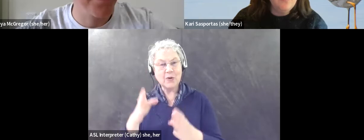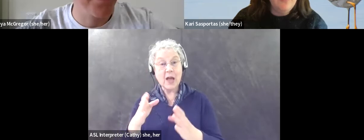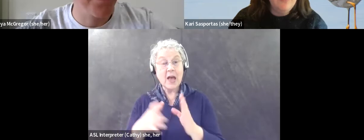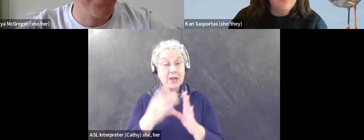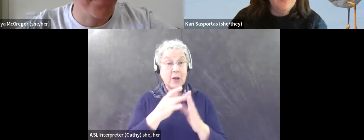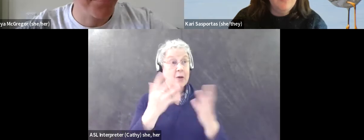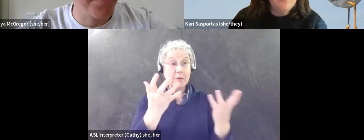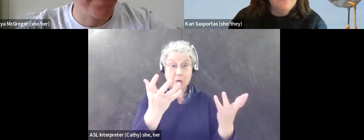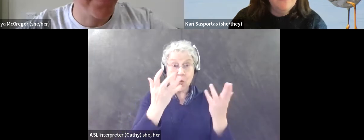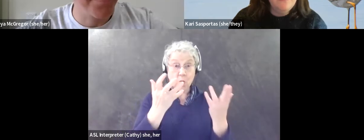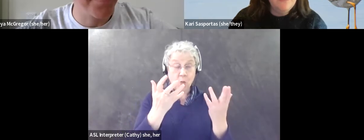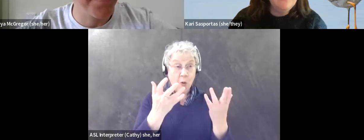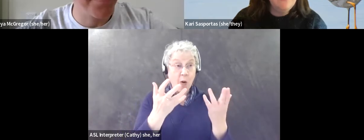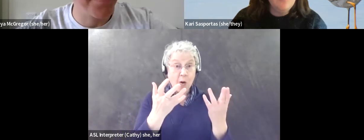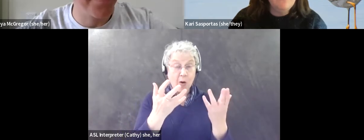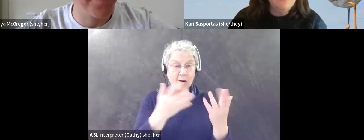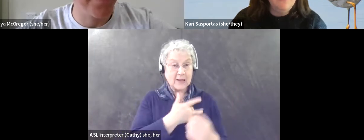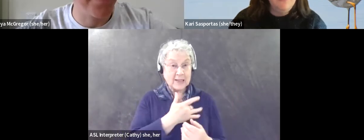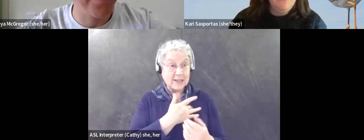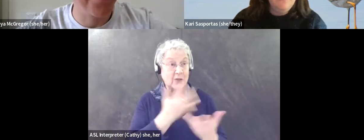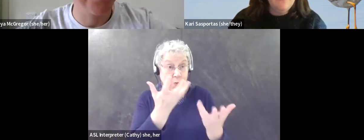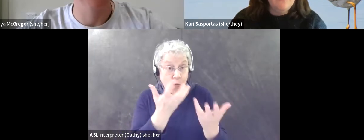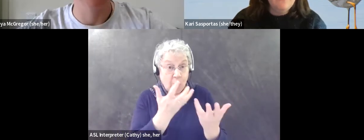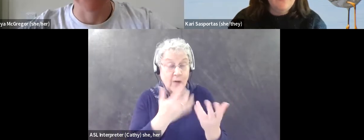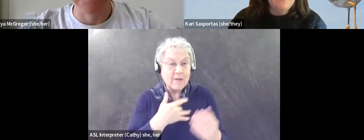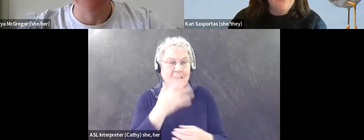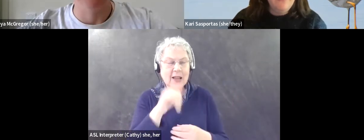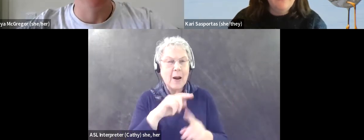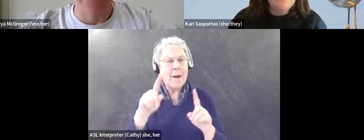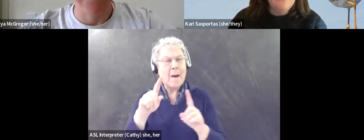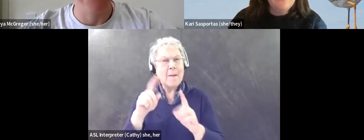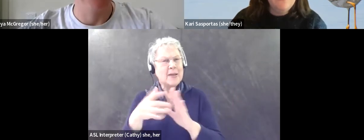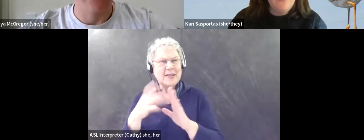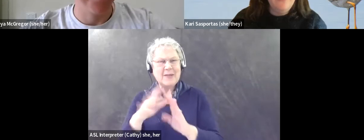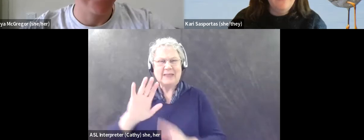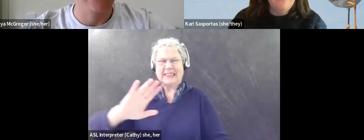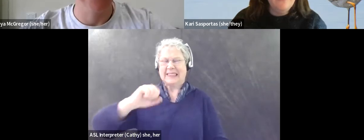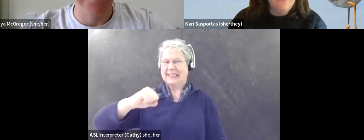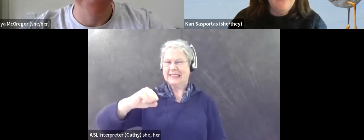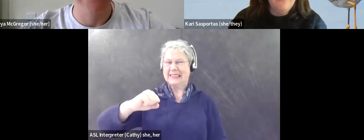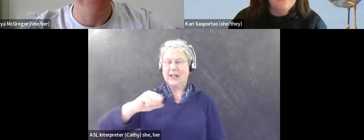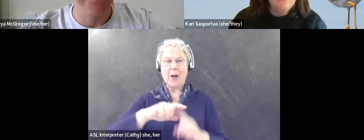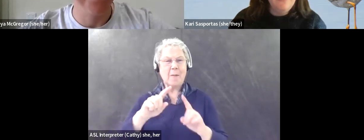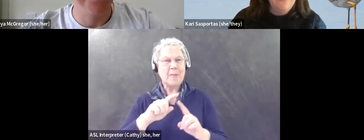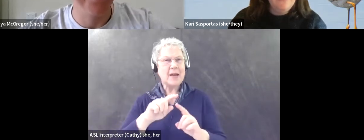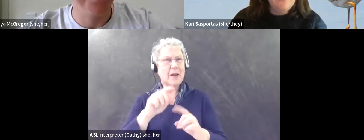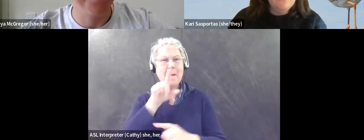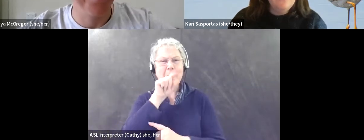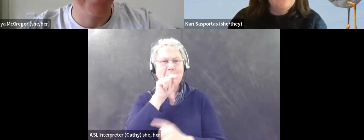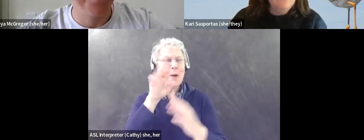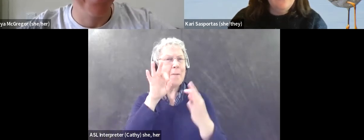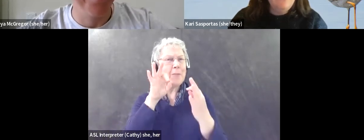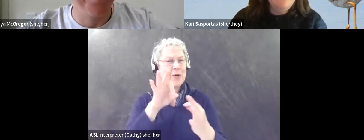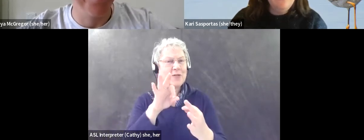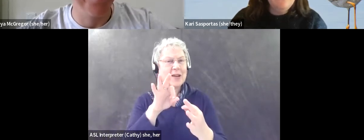it's overwhelming. But with birds, it's like perfect. Their colors, their song, their calls, their